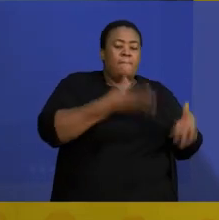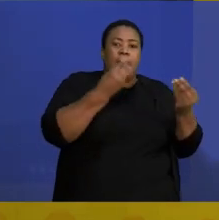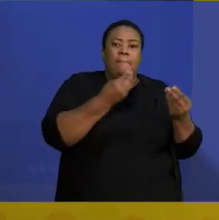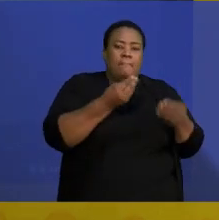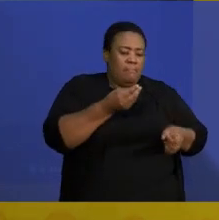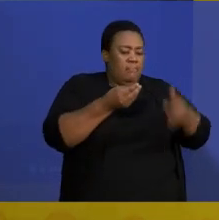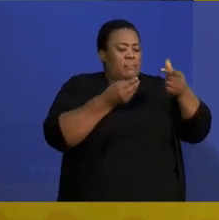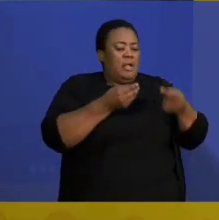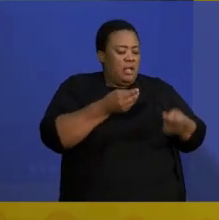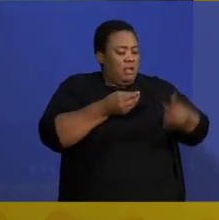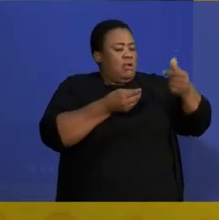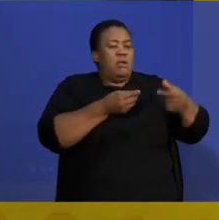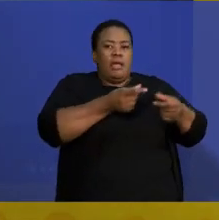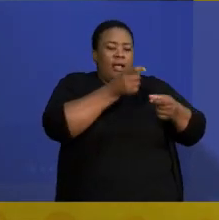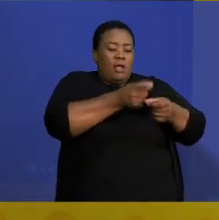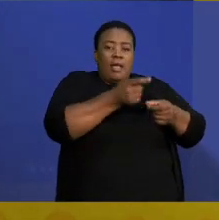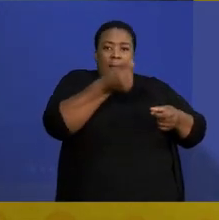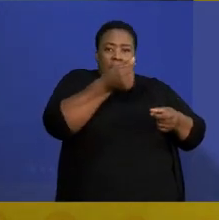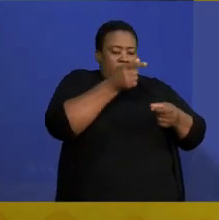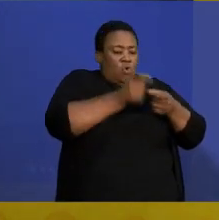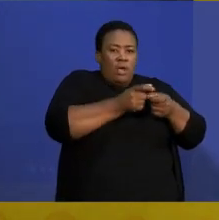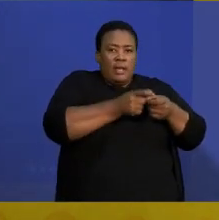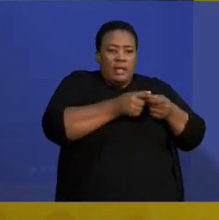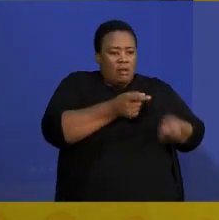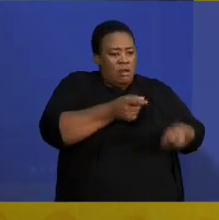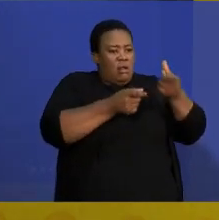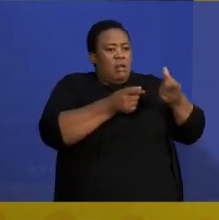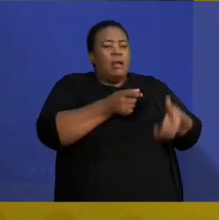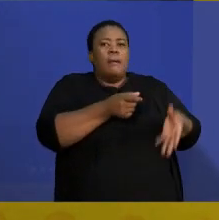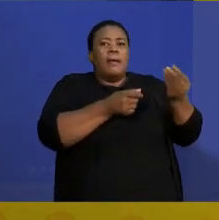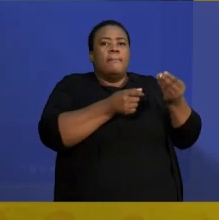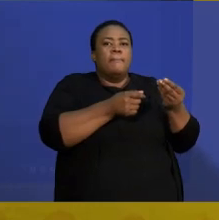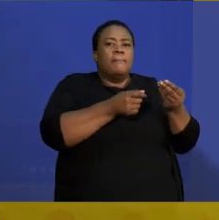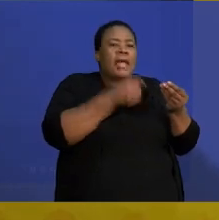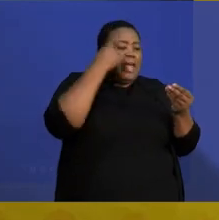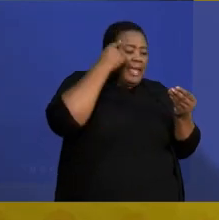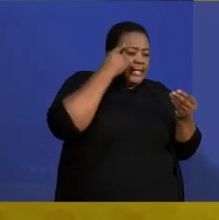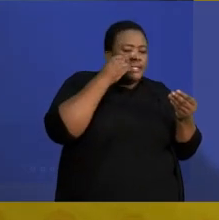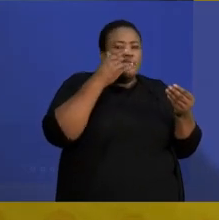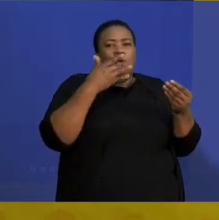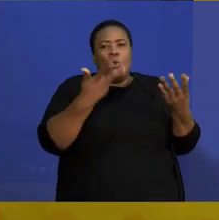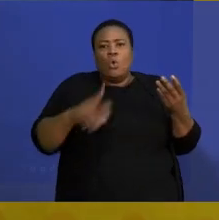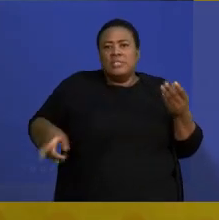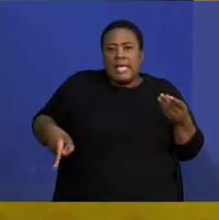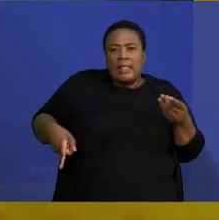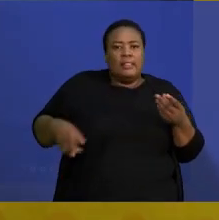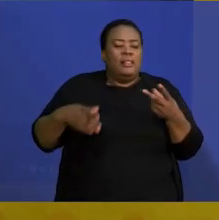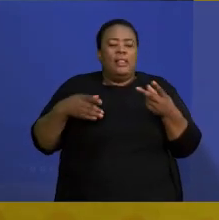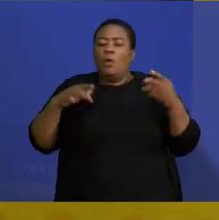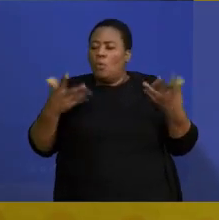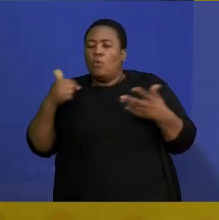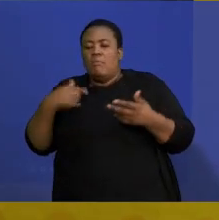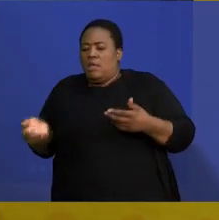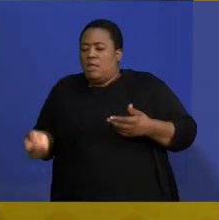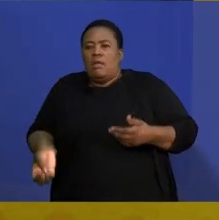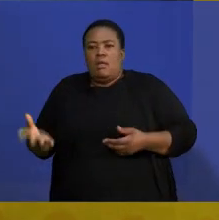six in terms of throwing a die. So, that's why the formula here is an and and with mutually exclusive, it's